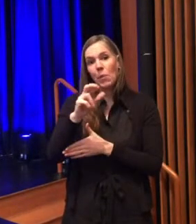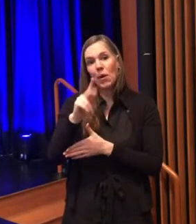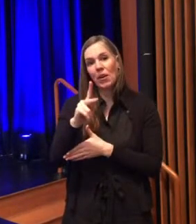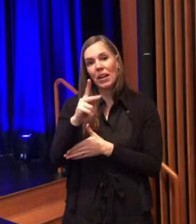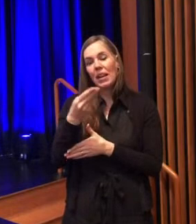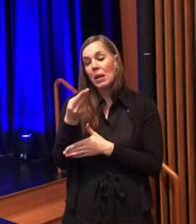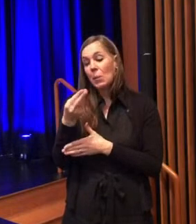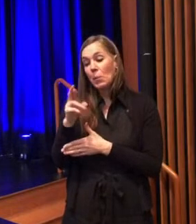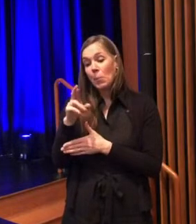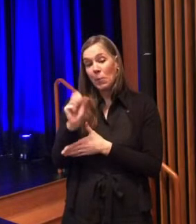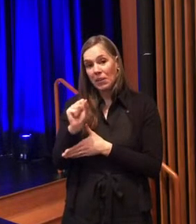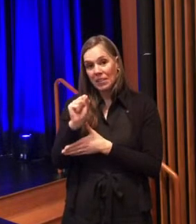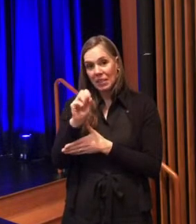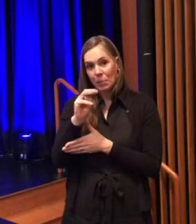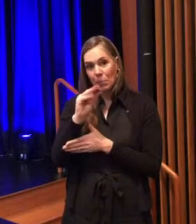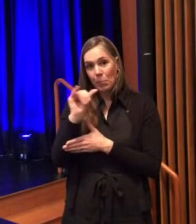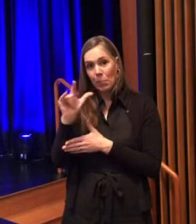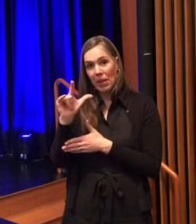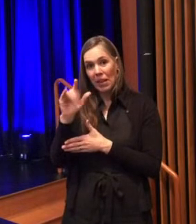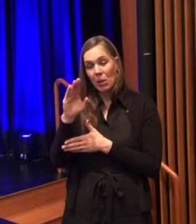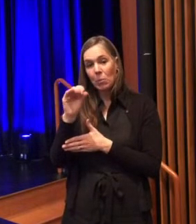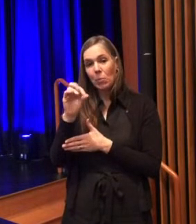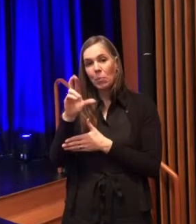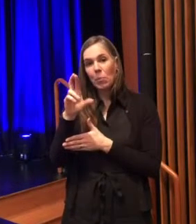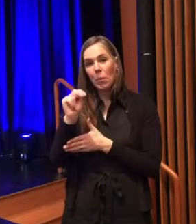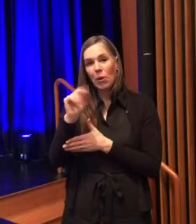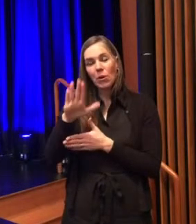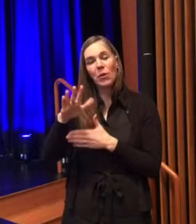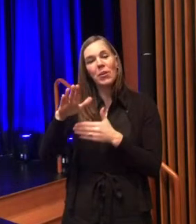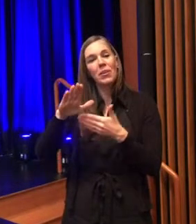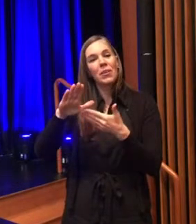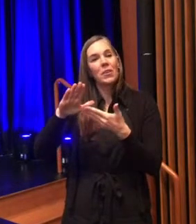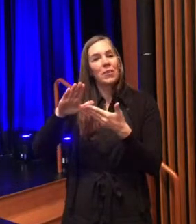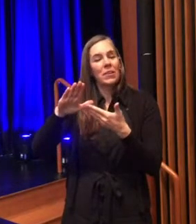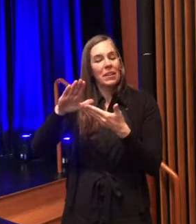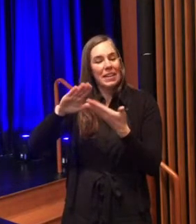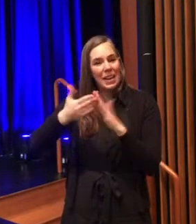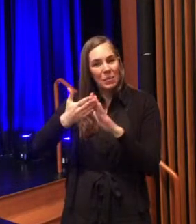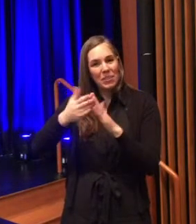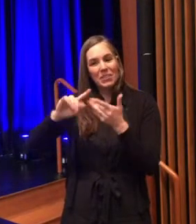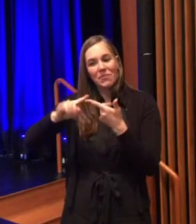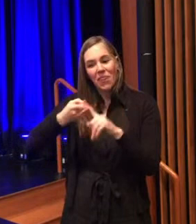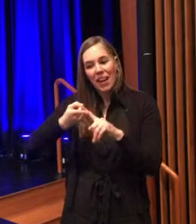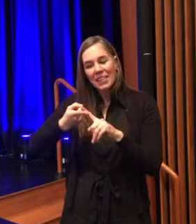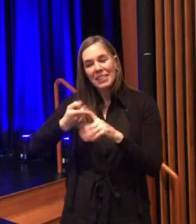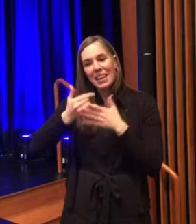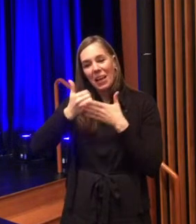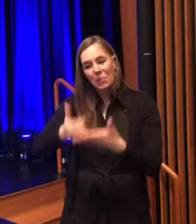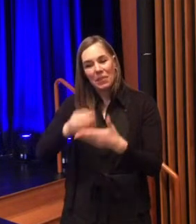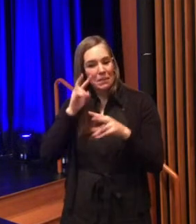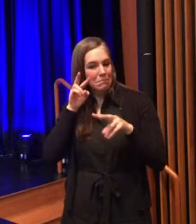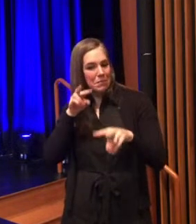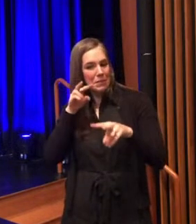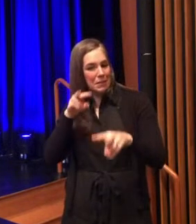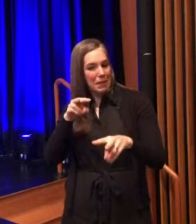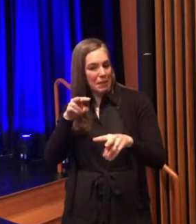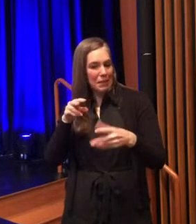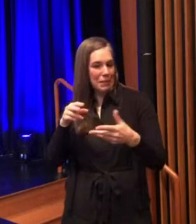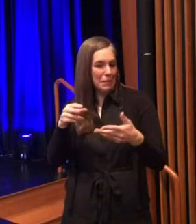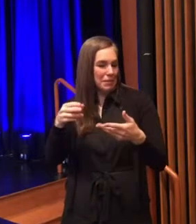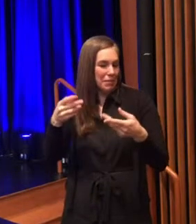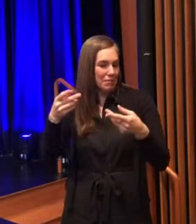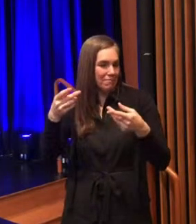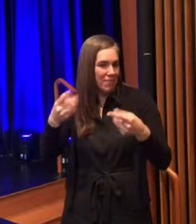and neighbors to cut the ribbon on this restored neighborhood asset we still have some work to do in the spring with final landscaping plantings and